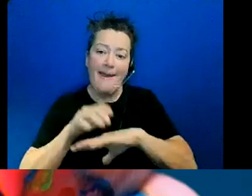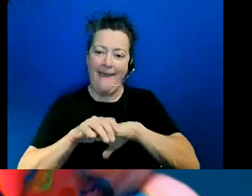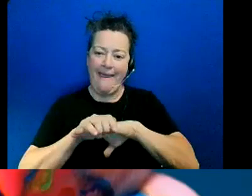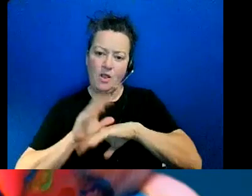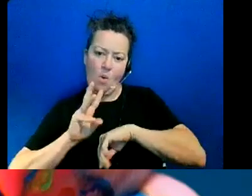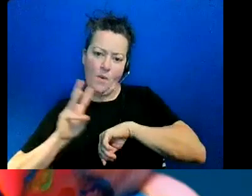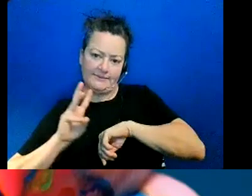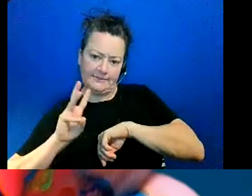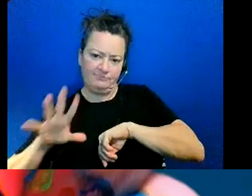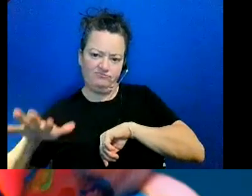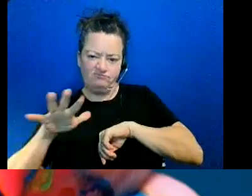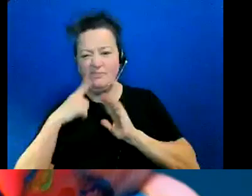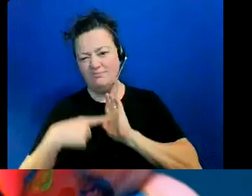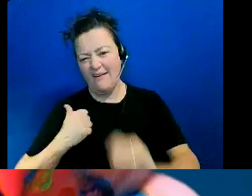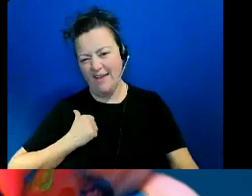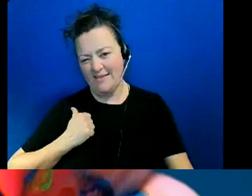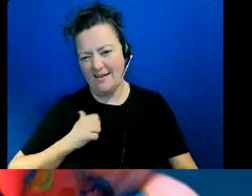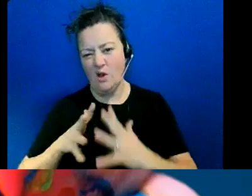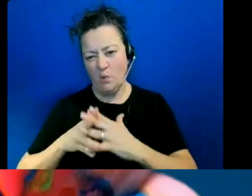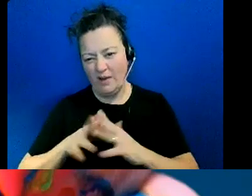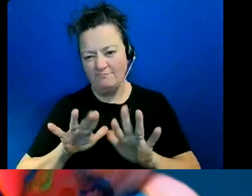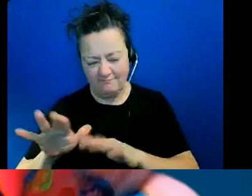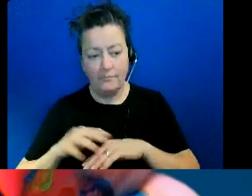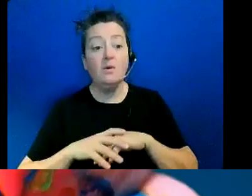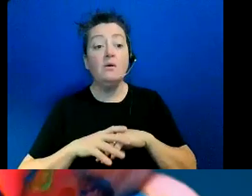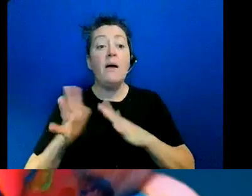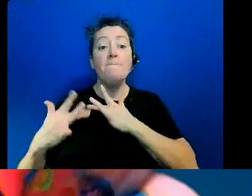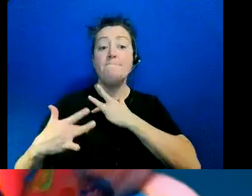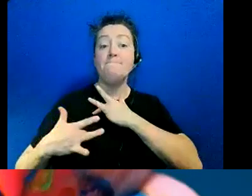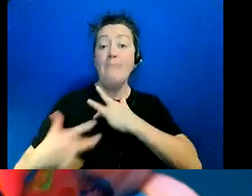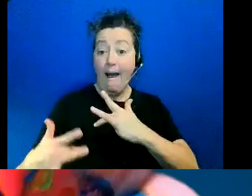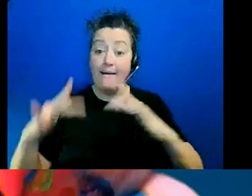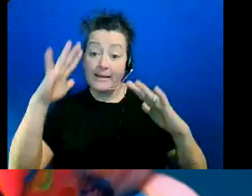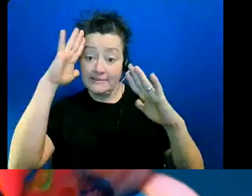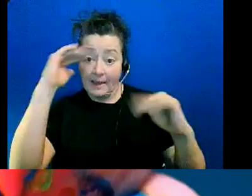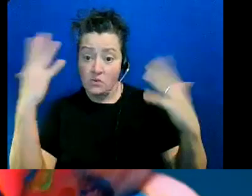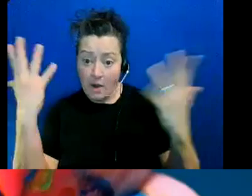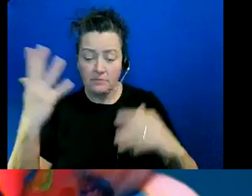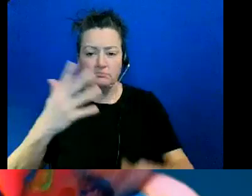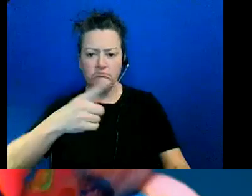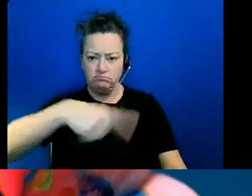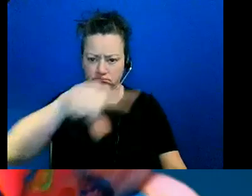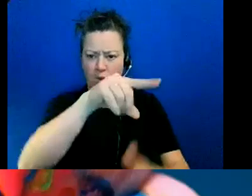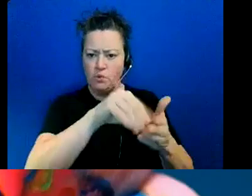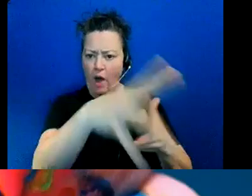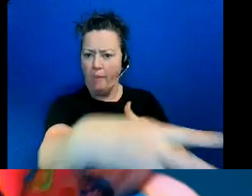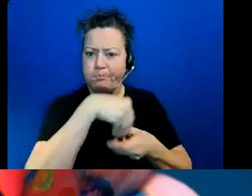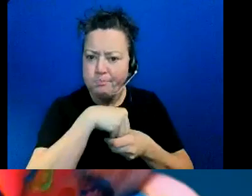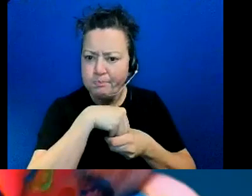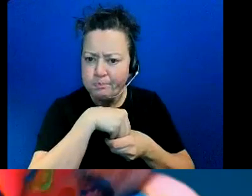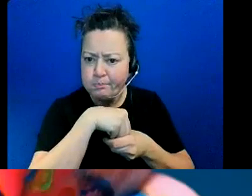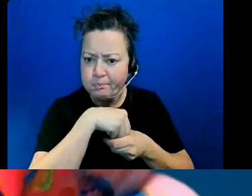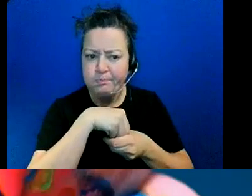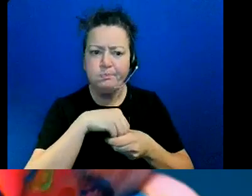like canada we tend to expect or that their students act participate actively so we so